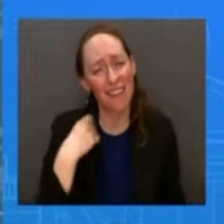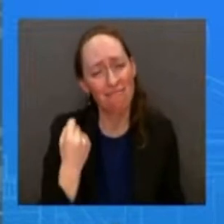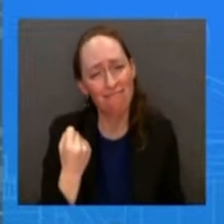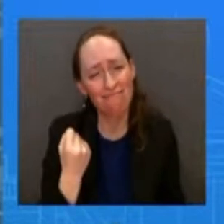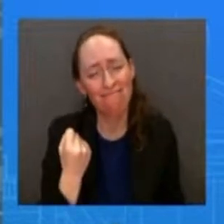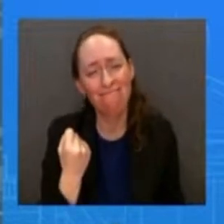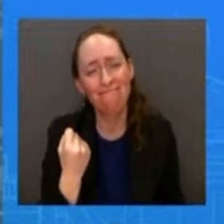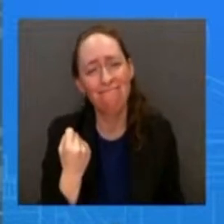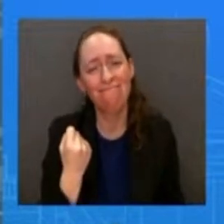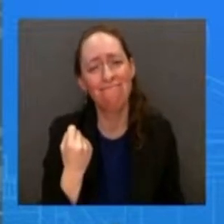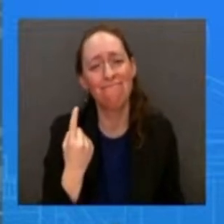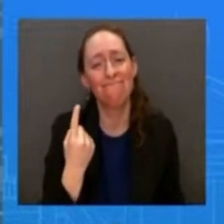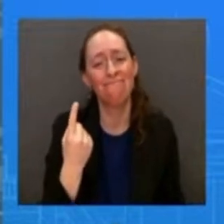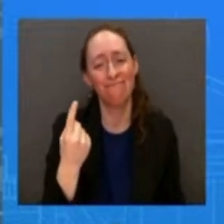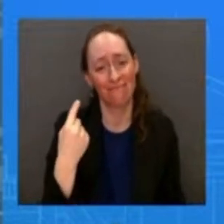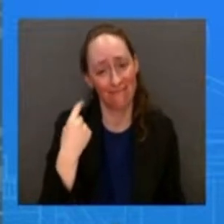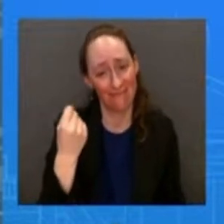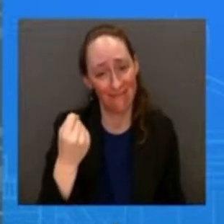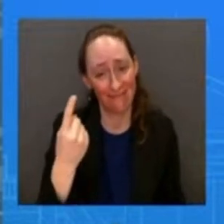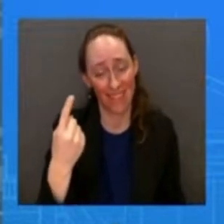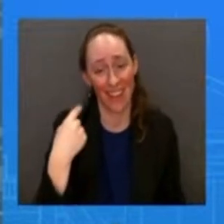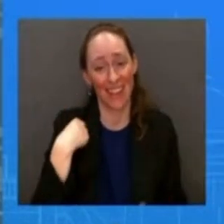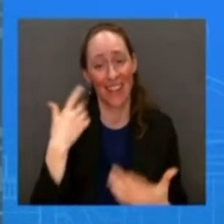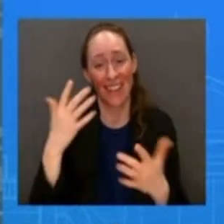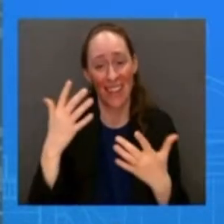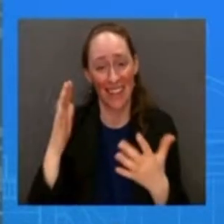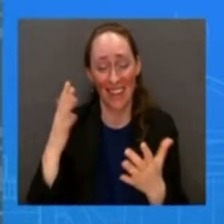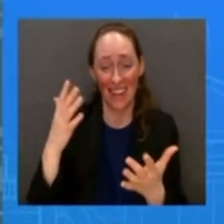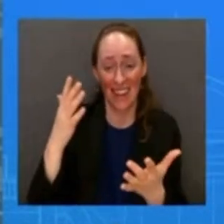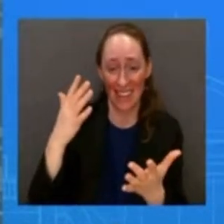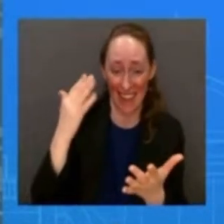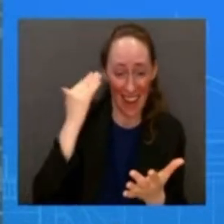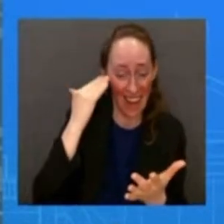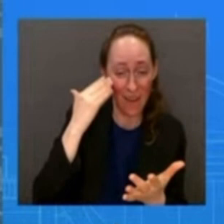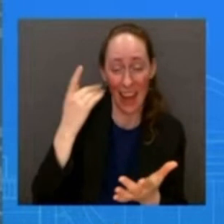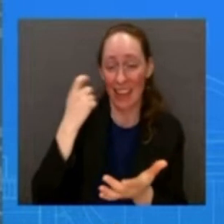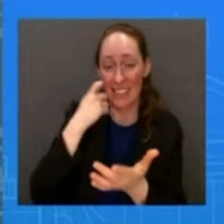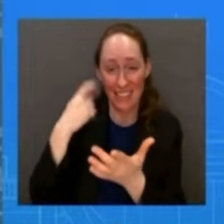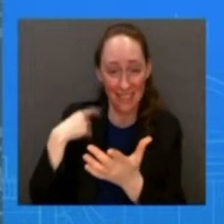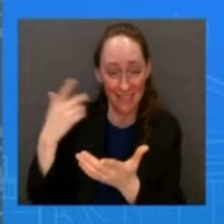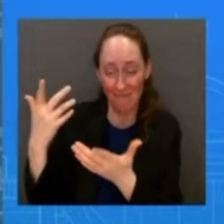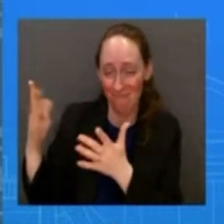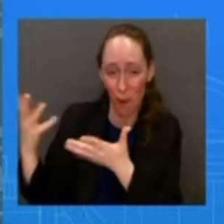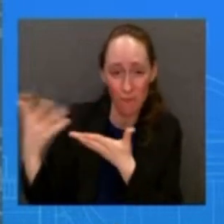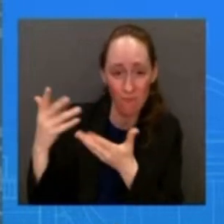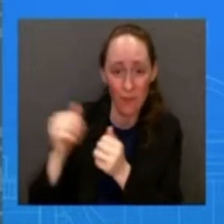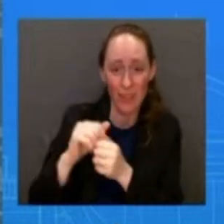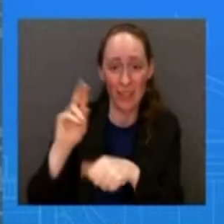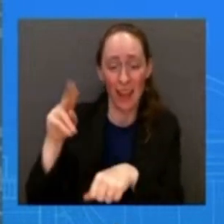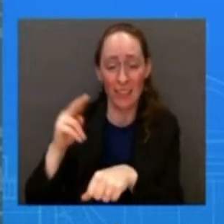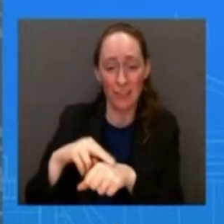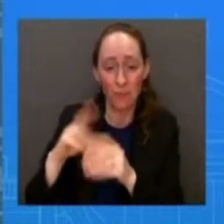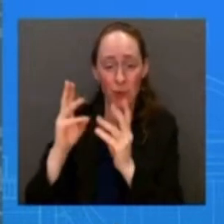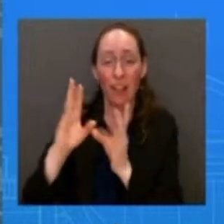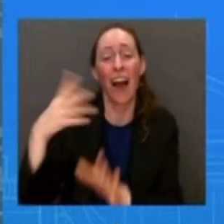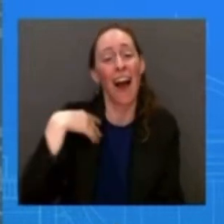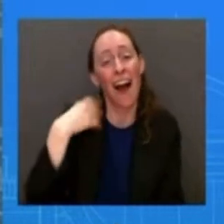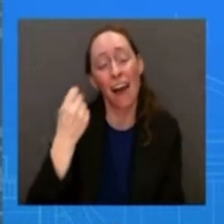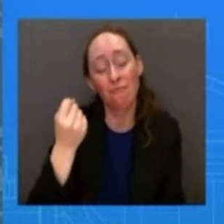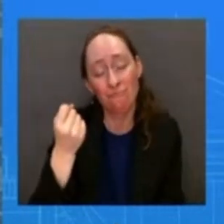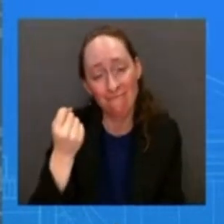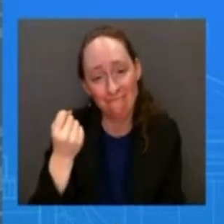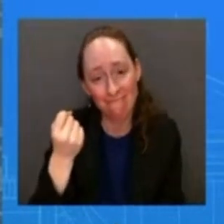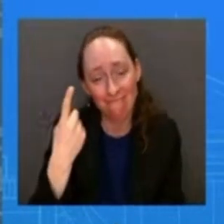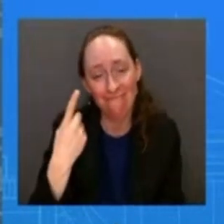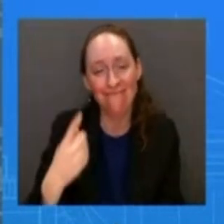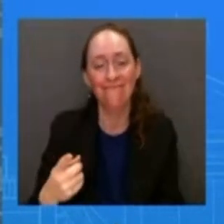the whatever the national weather uh um uh data or numbers of balloons i get that i don't know those numbers that's the first